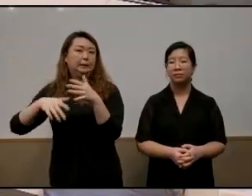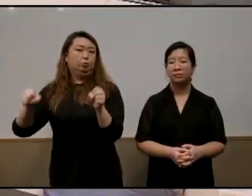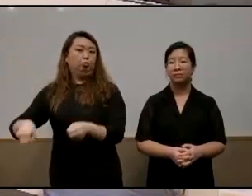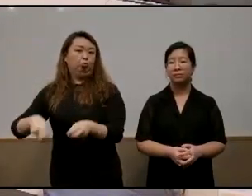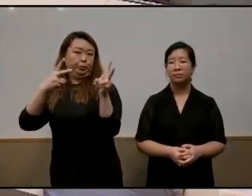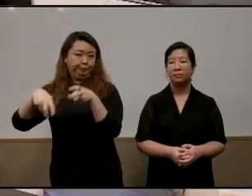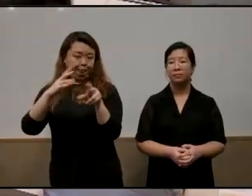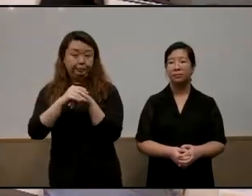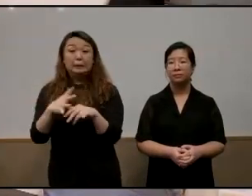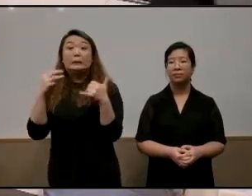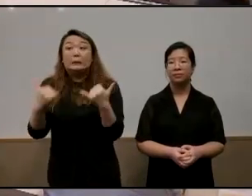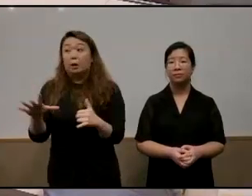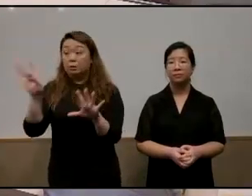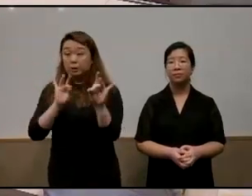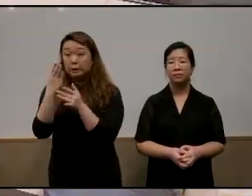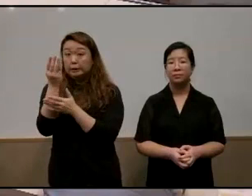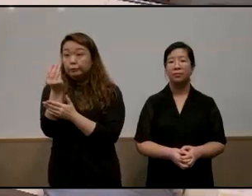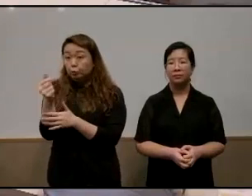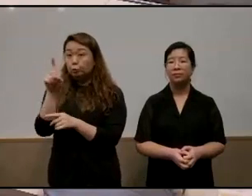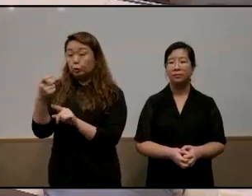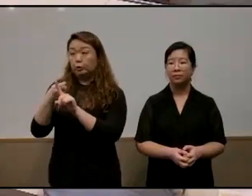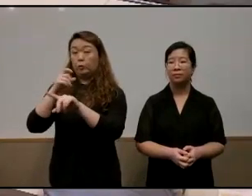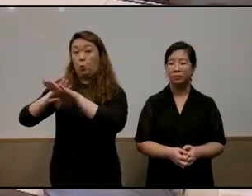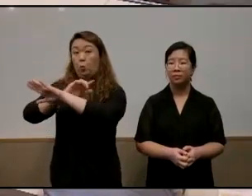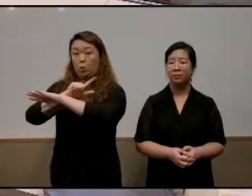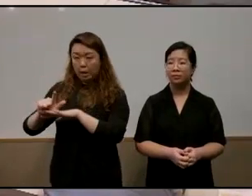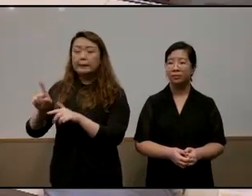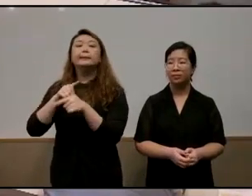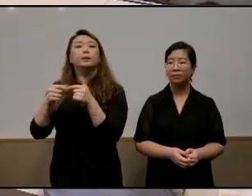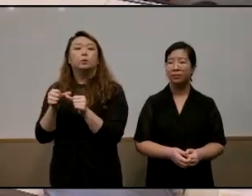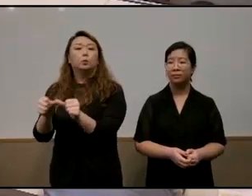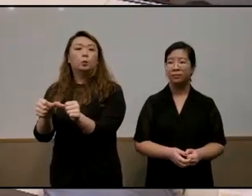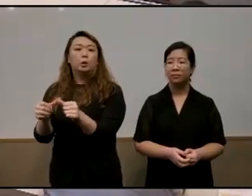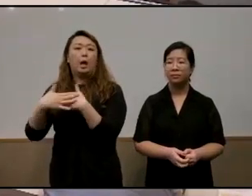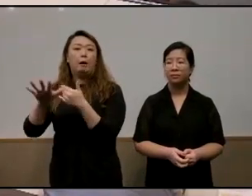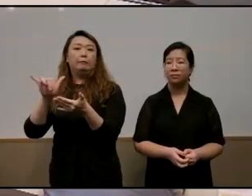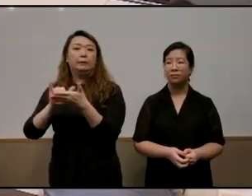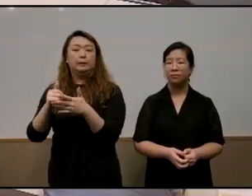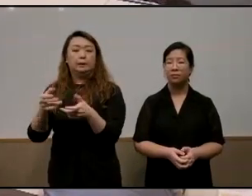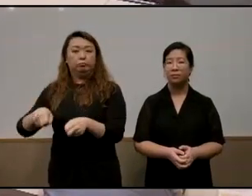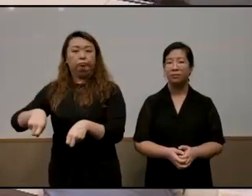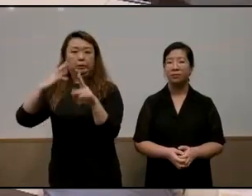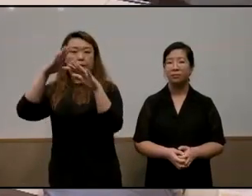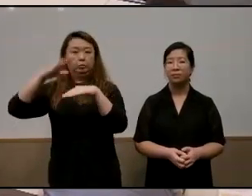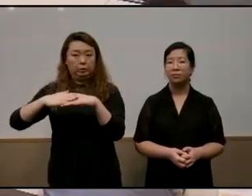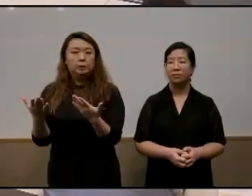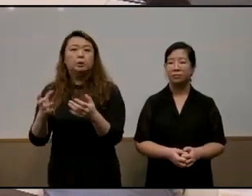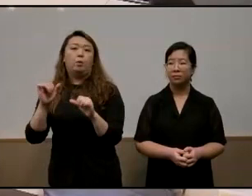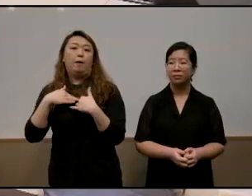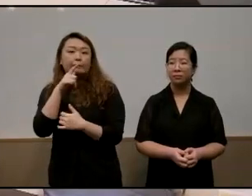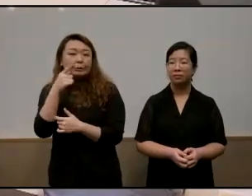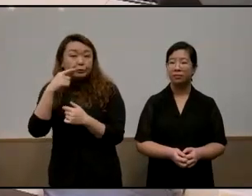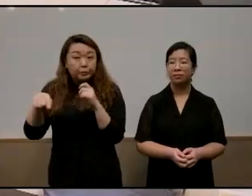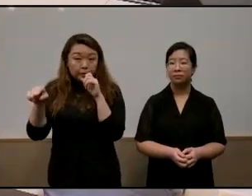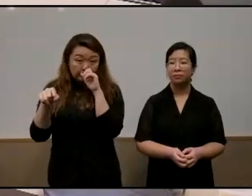what i'm going to do is take a lot of the questions that we have online first and we can continue our dialogue after the stream ends we have some lunch for everyone who